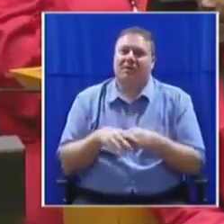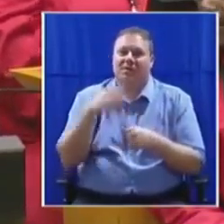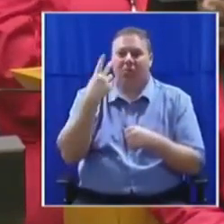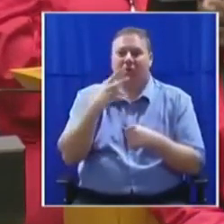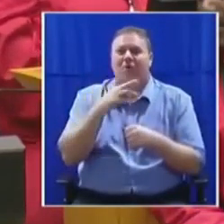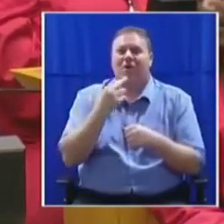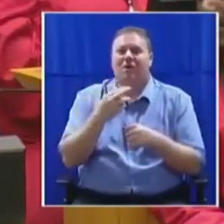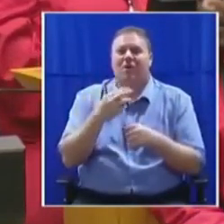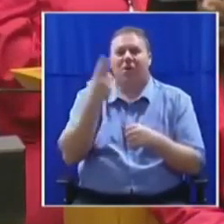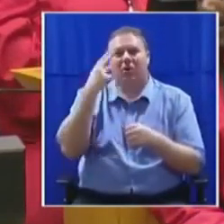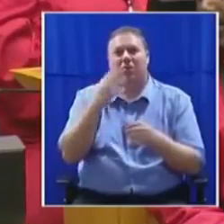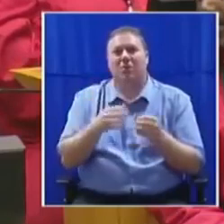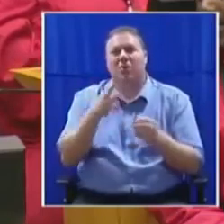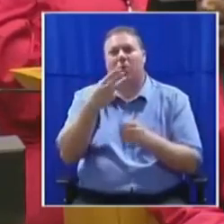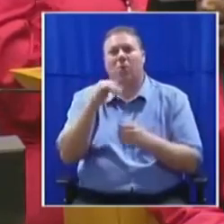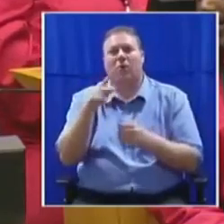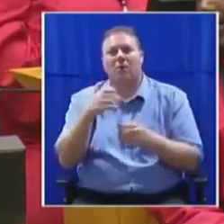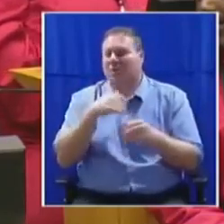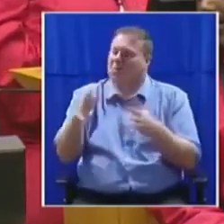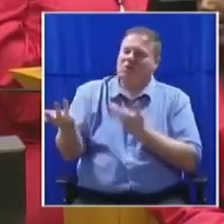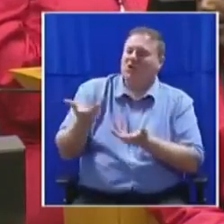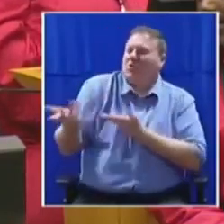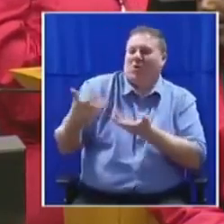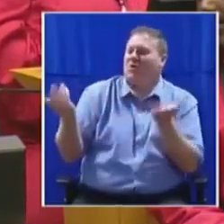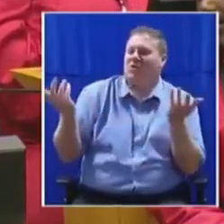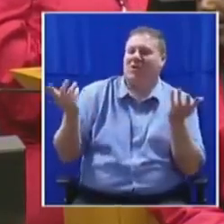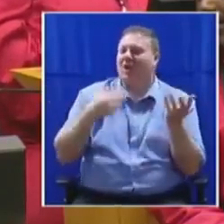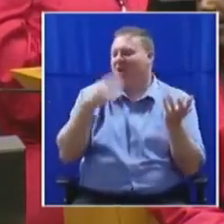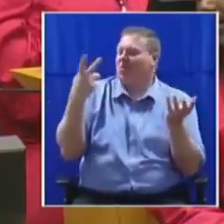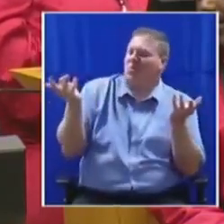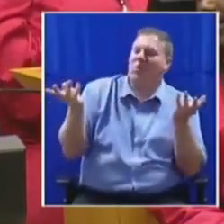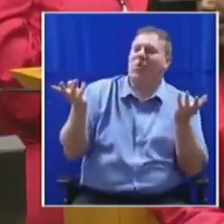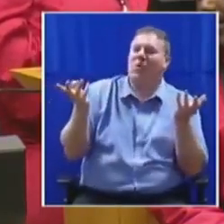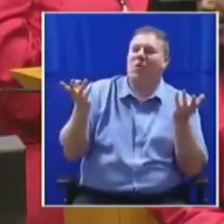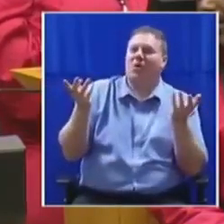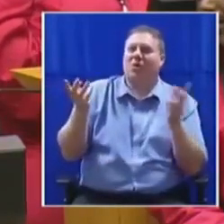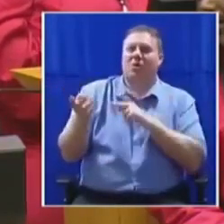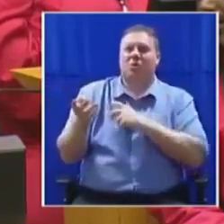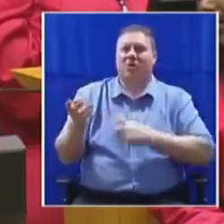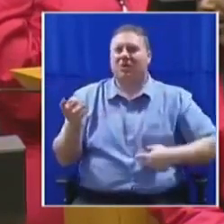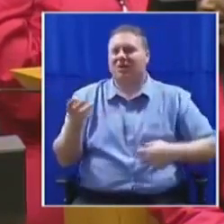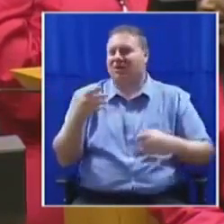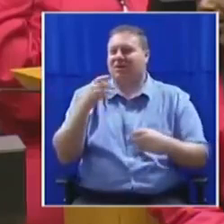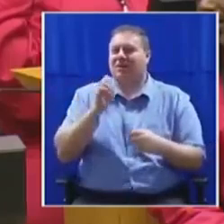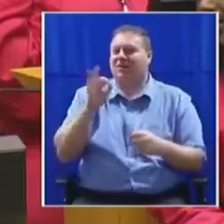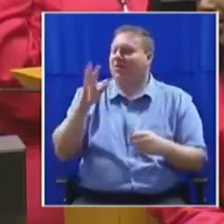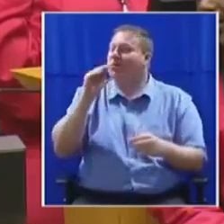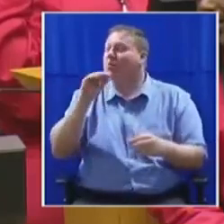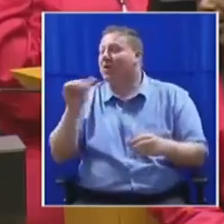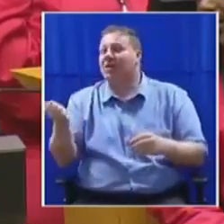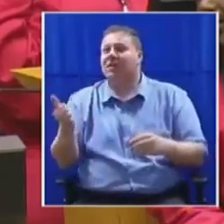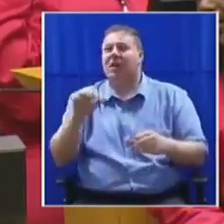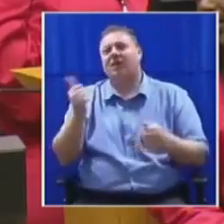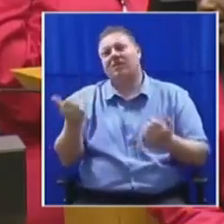people were talking to each other i saw the president of the eff speak to another member until they